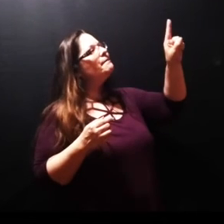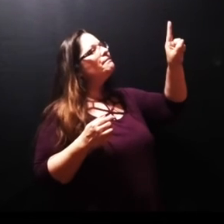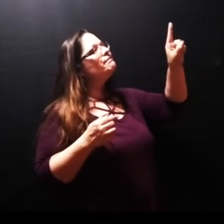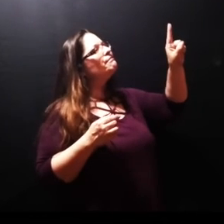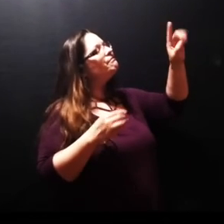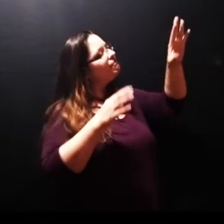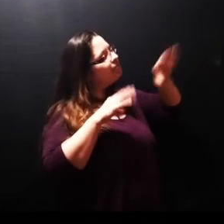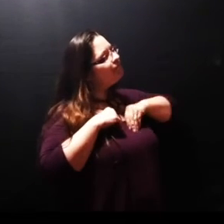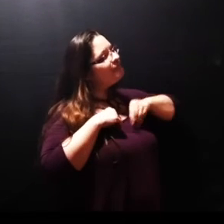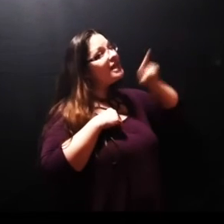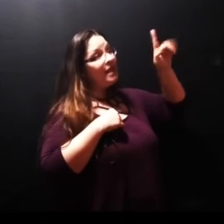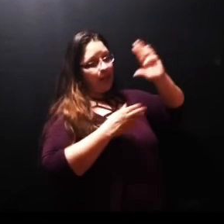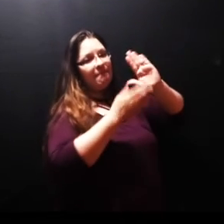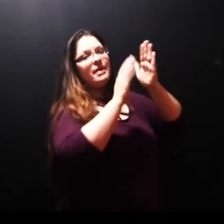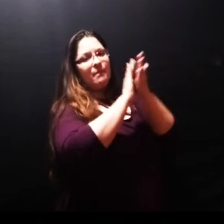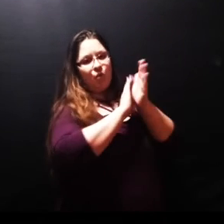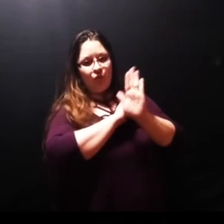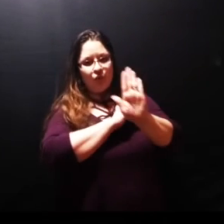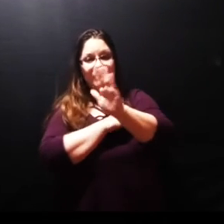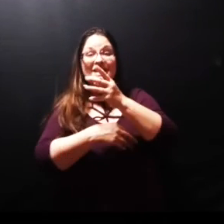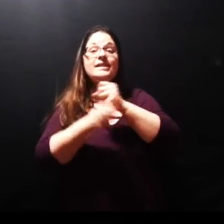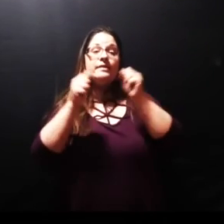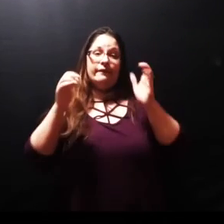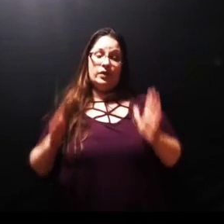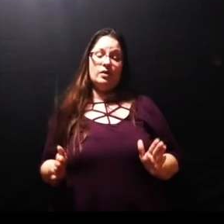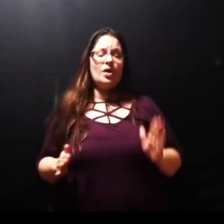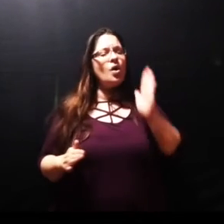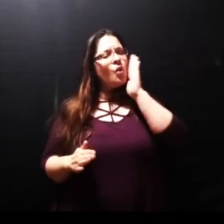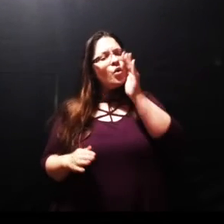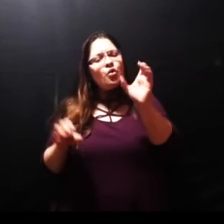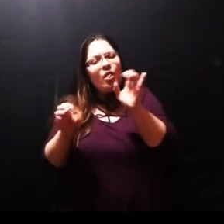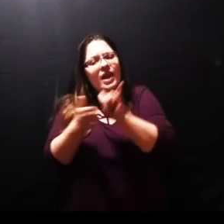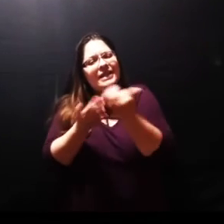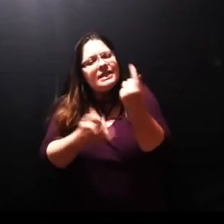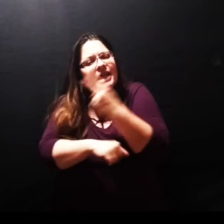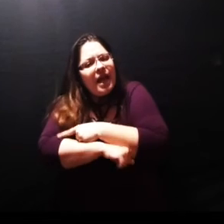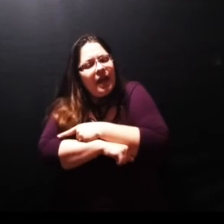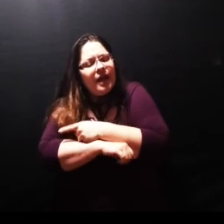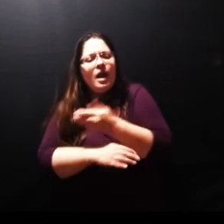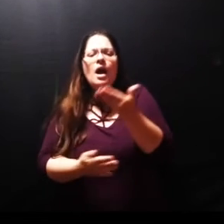will you do that today if you're streaming today will you do that today maybe you're not